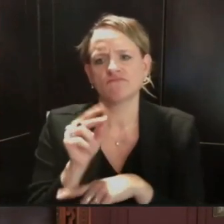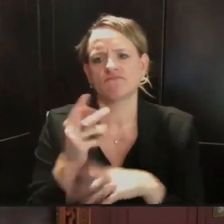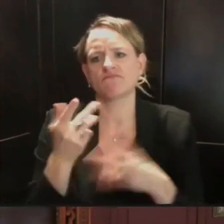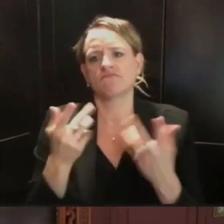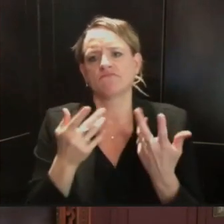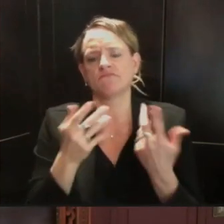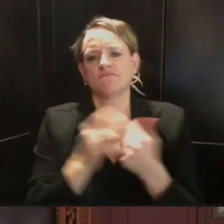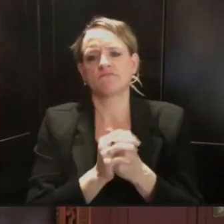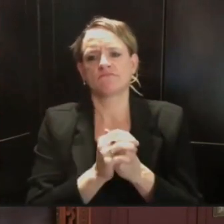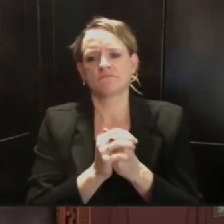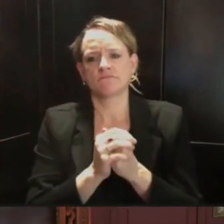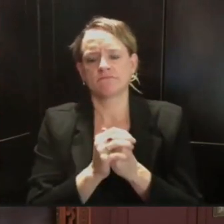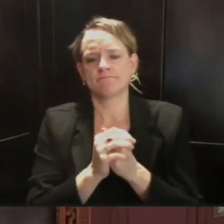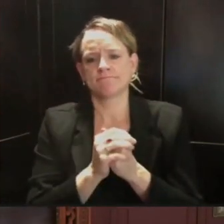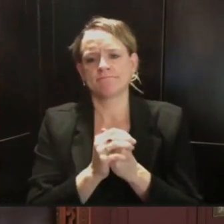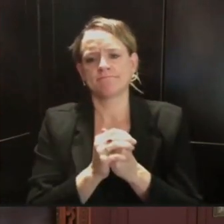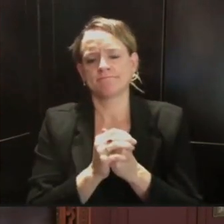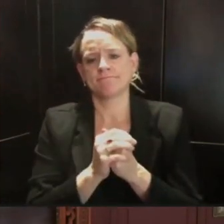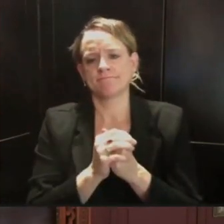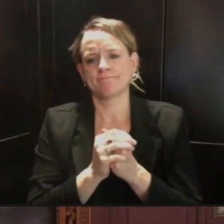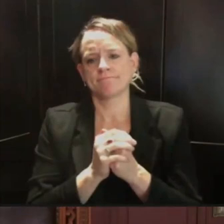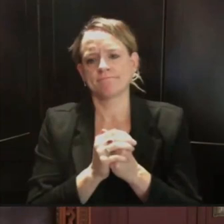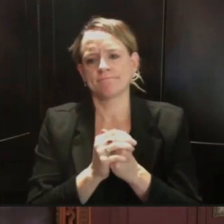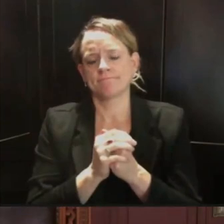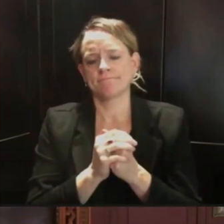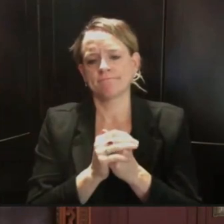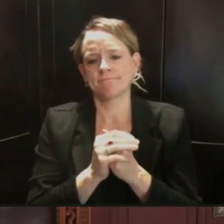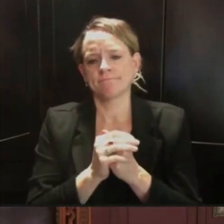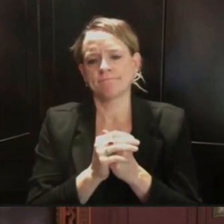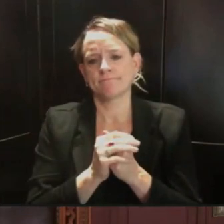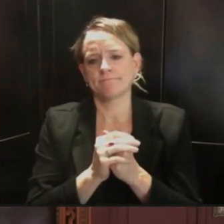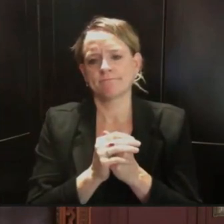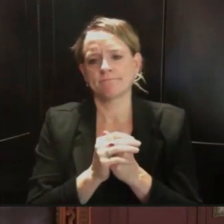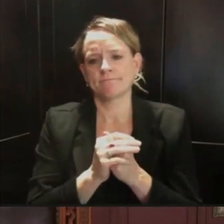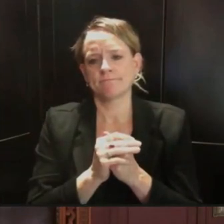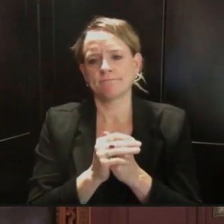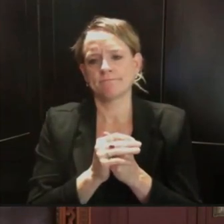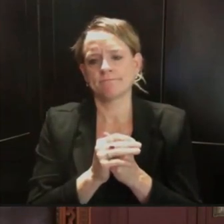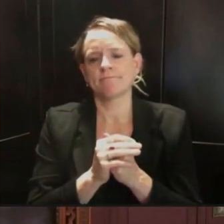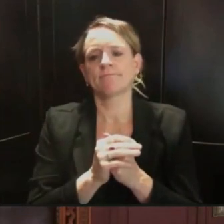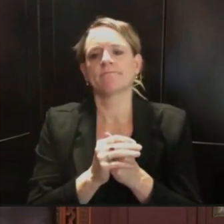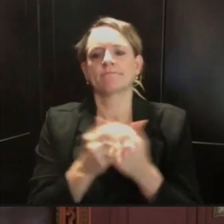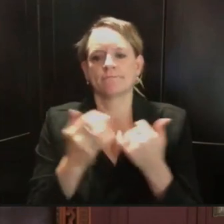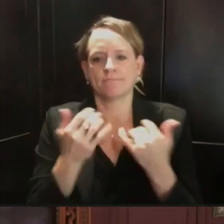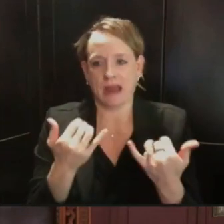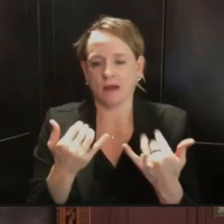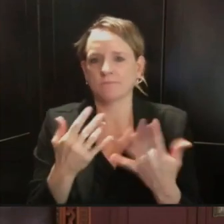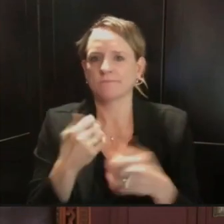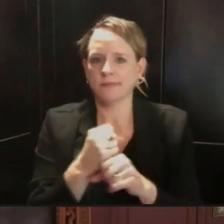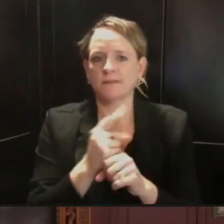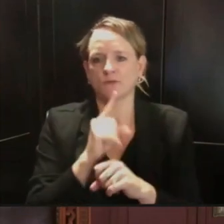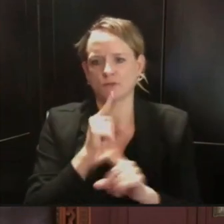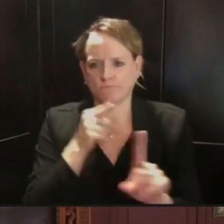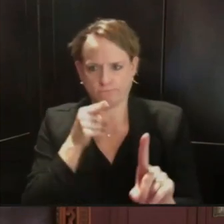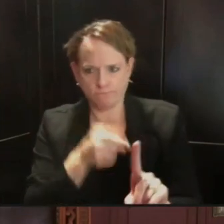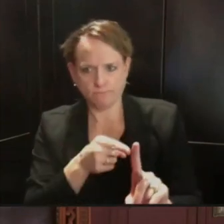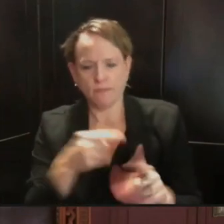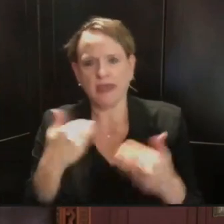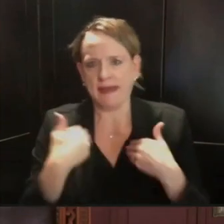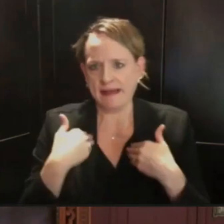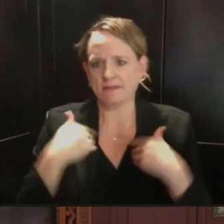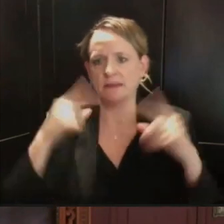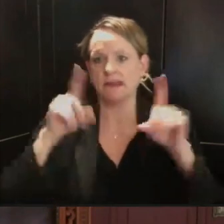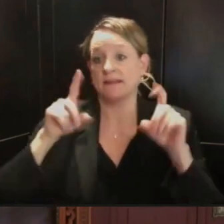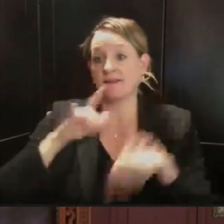it's, it's making sure we get enough testing on those campuses, making sure that, uh, uh, that we have the contact tracing. So that people